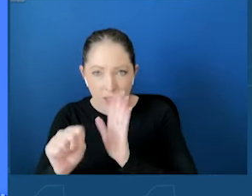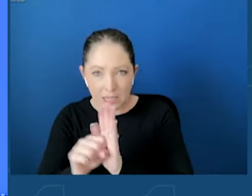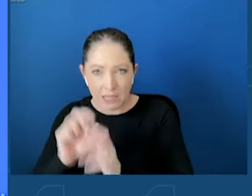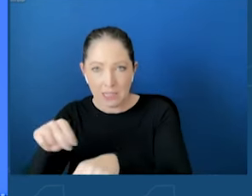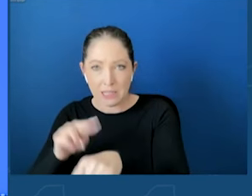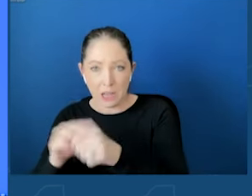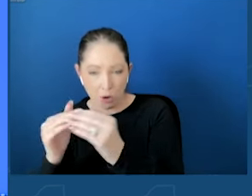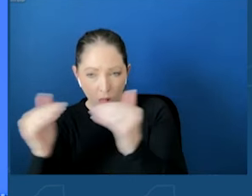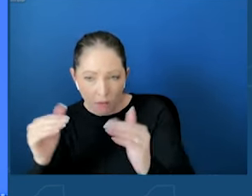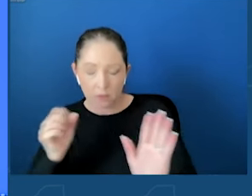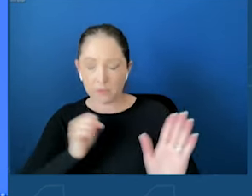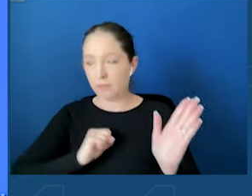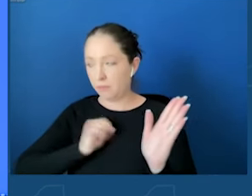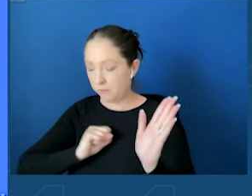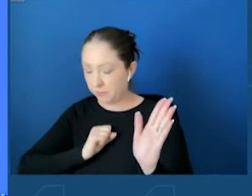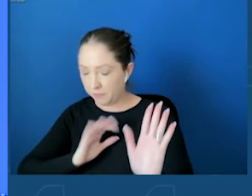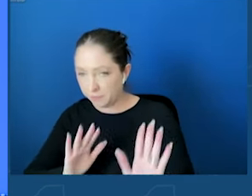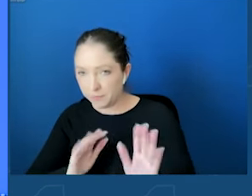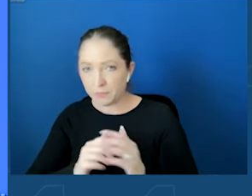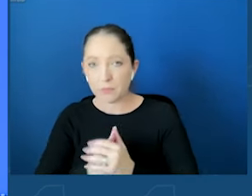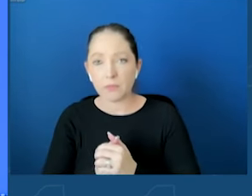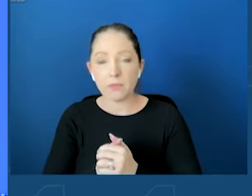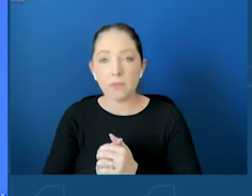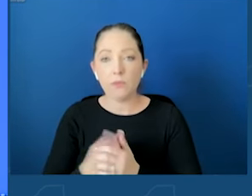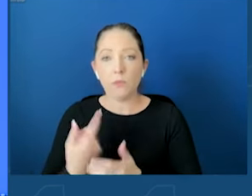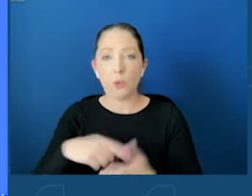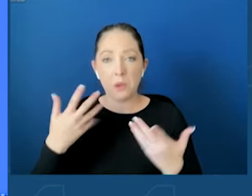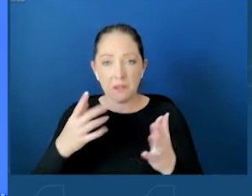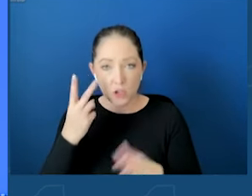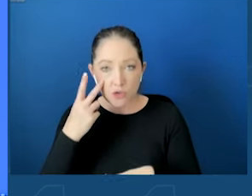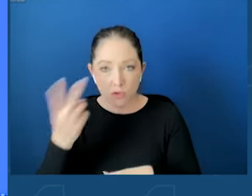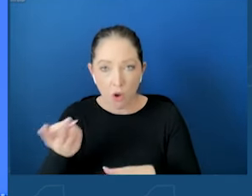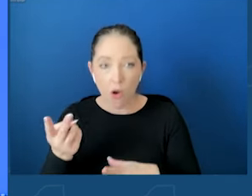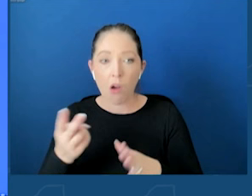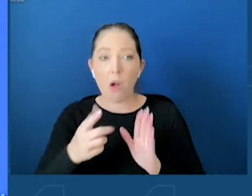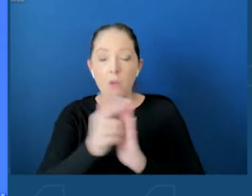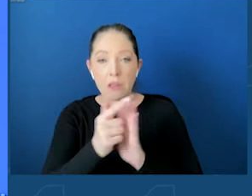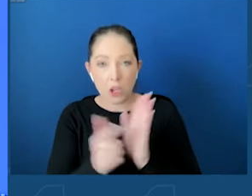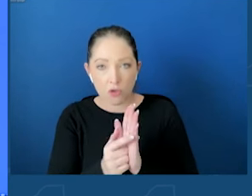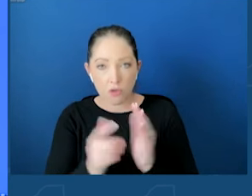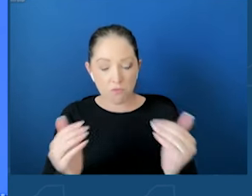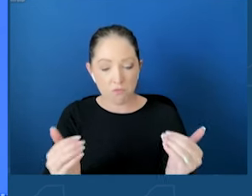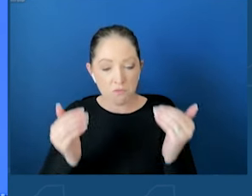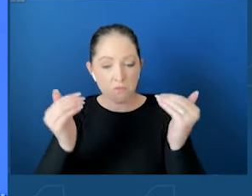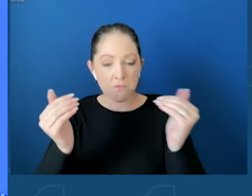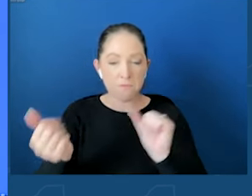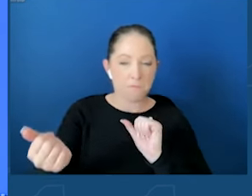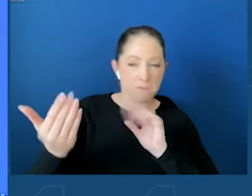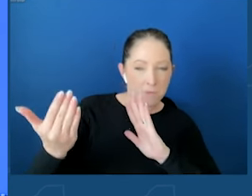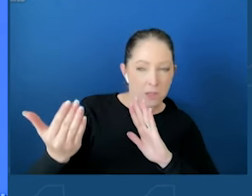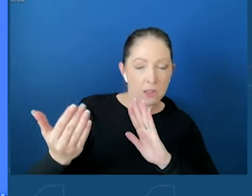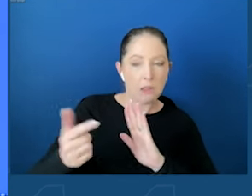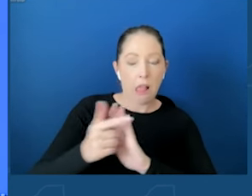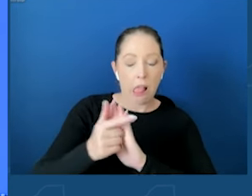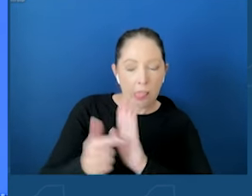We saw how legislation raised major legal and ethical and privacy concerns.